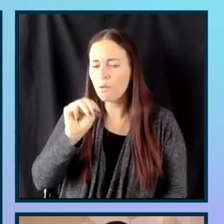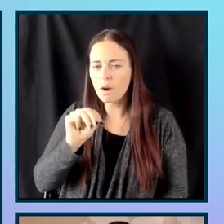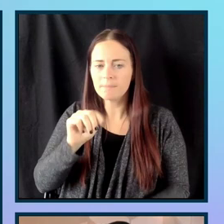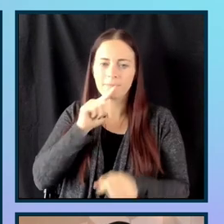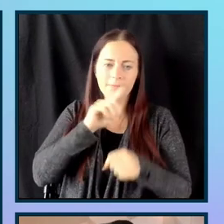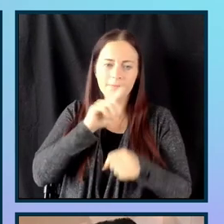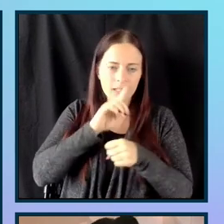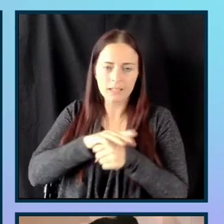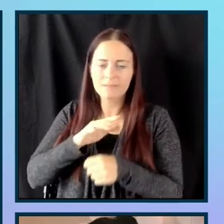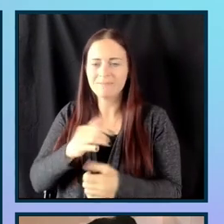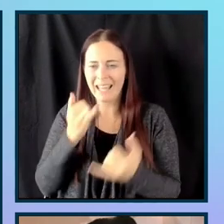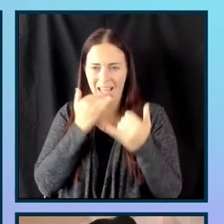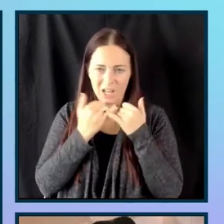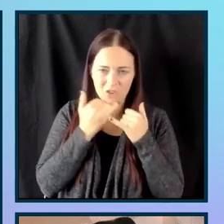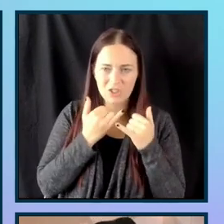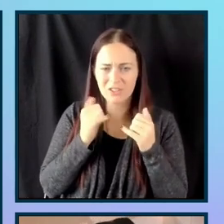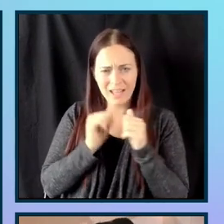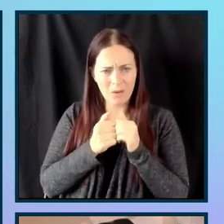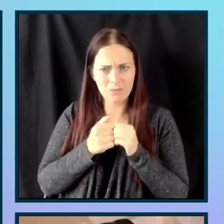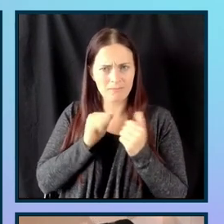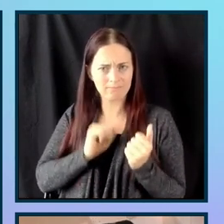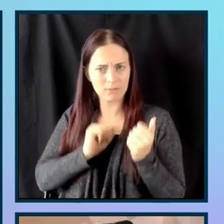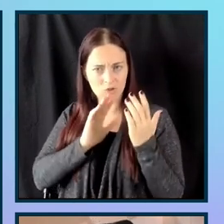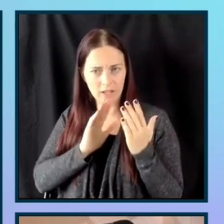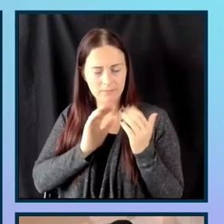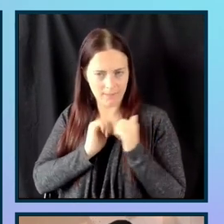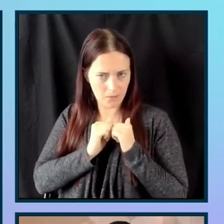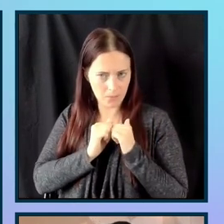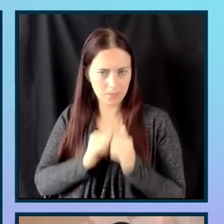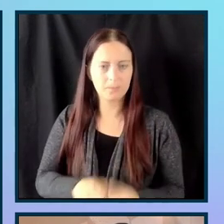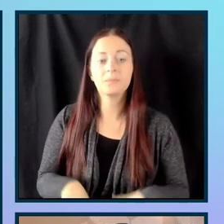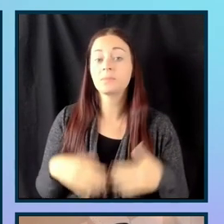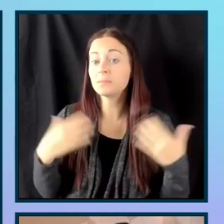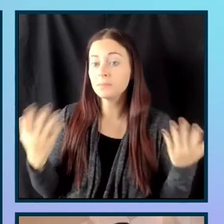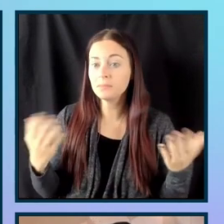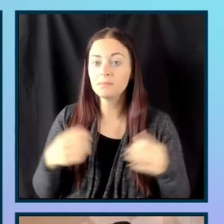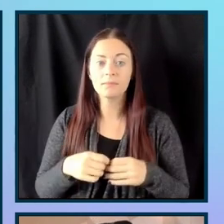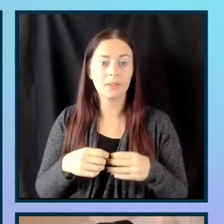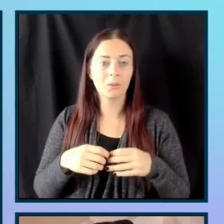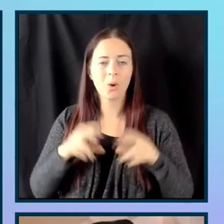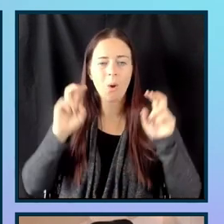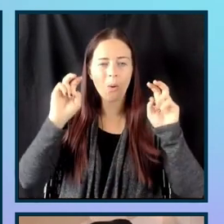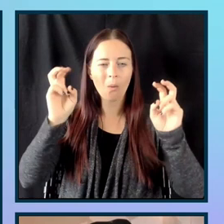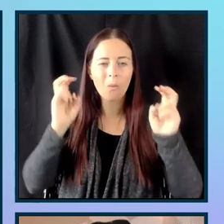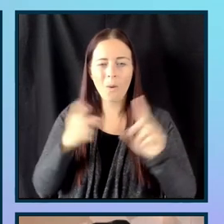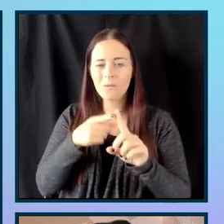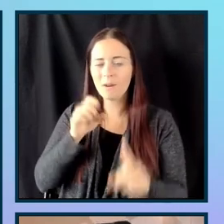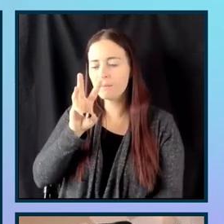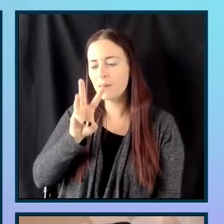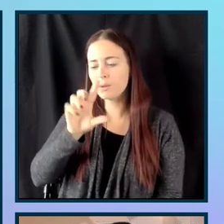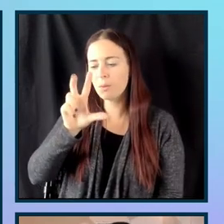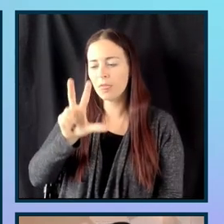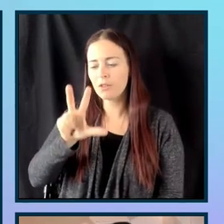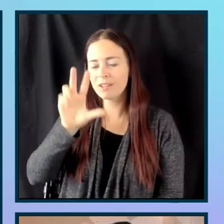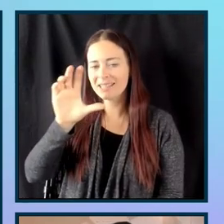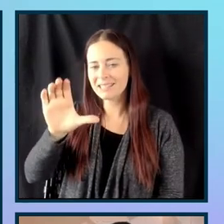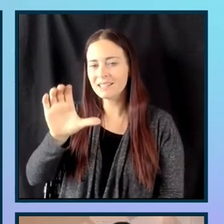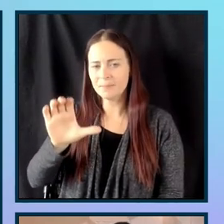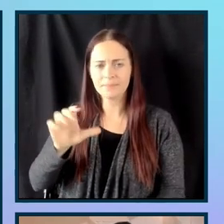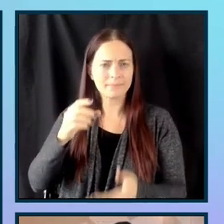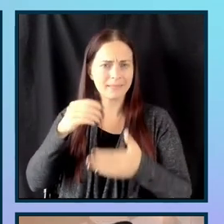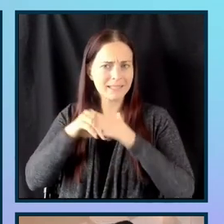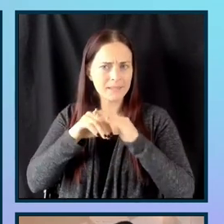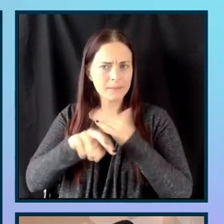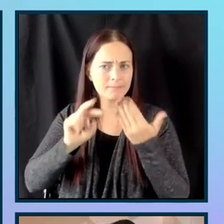our errors inside of our forms. So with that, I do want to get started with a quote from W3C on what accessibility is.